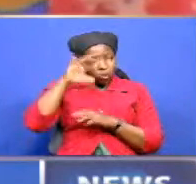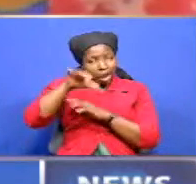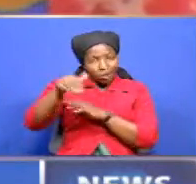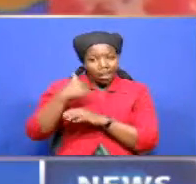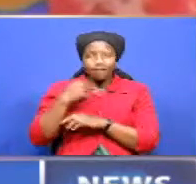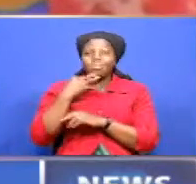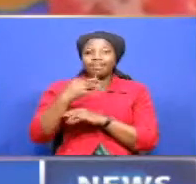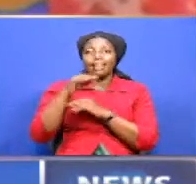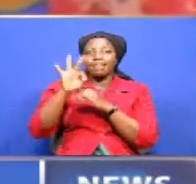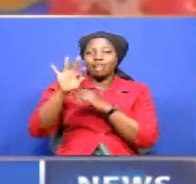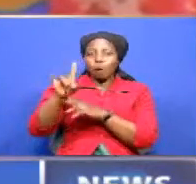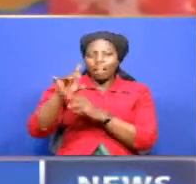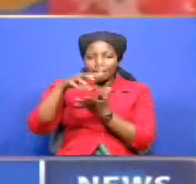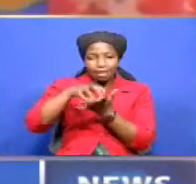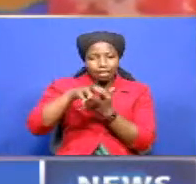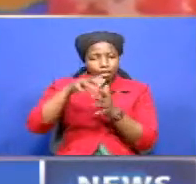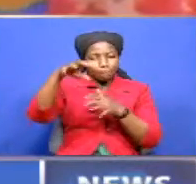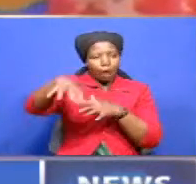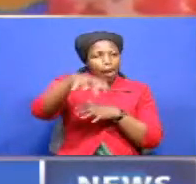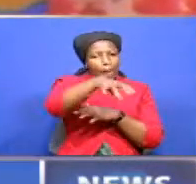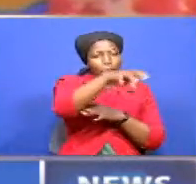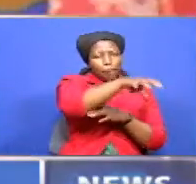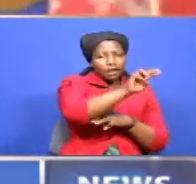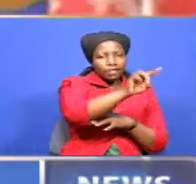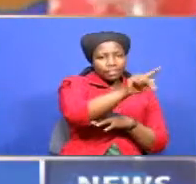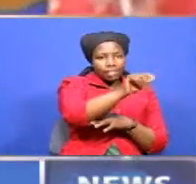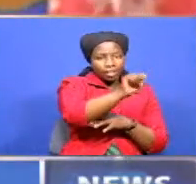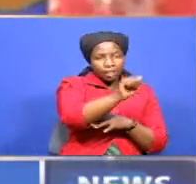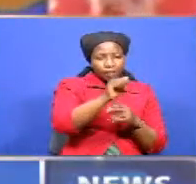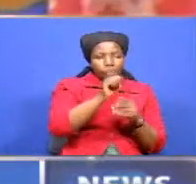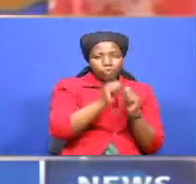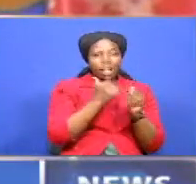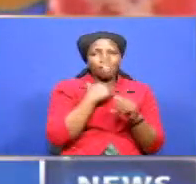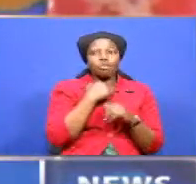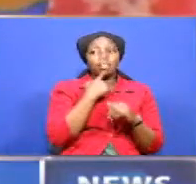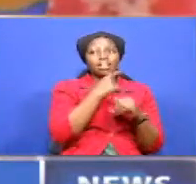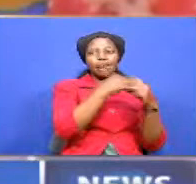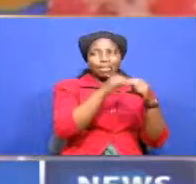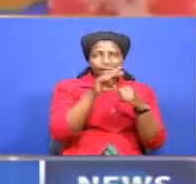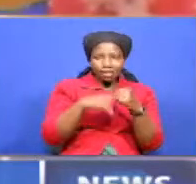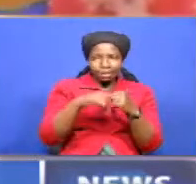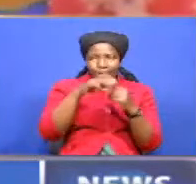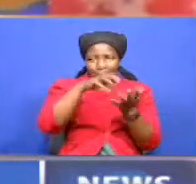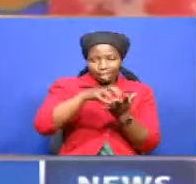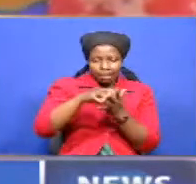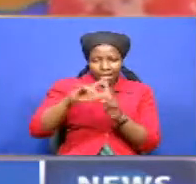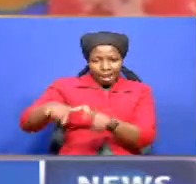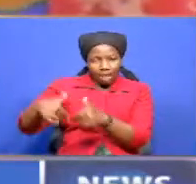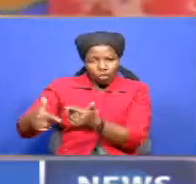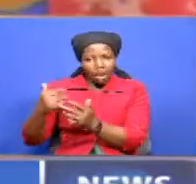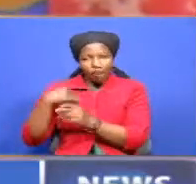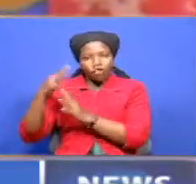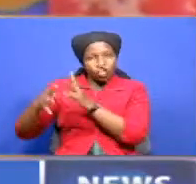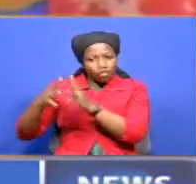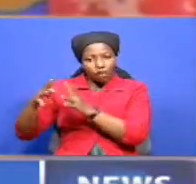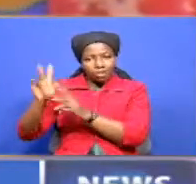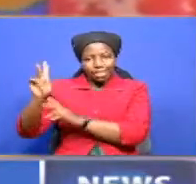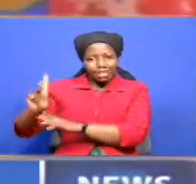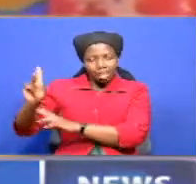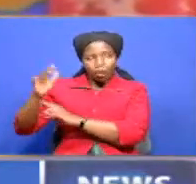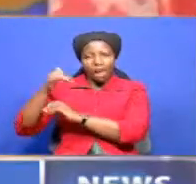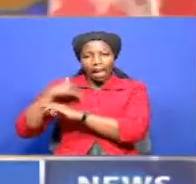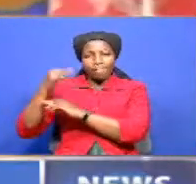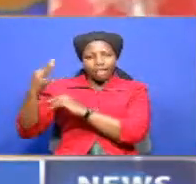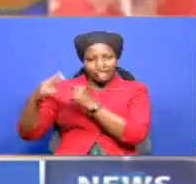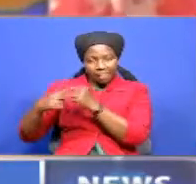331 cases spread out in Mvita, which has 186 cases, Likoni 44, Kisauni 37,